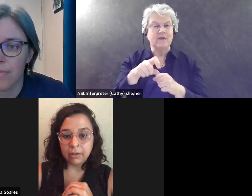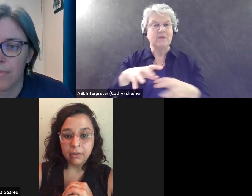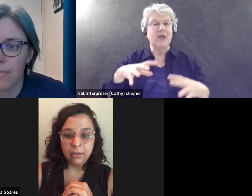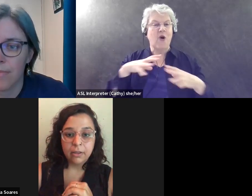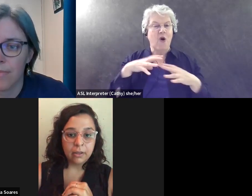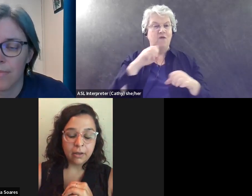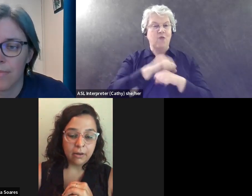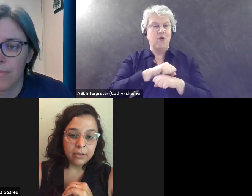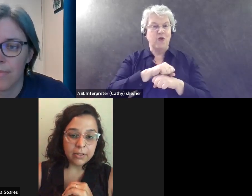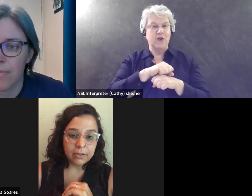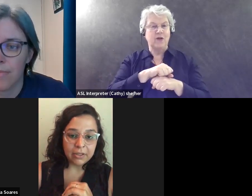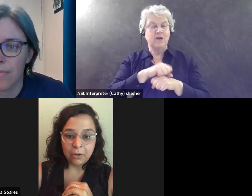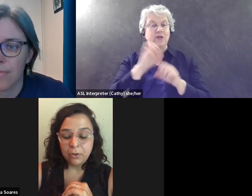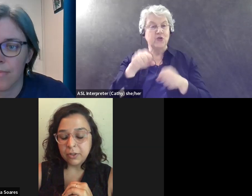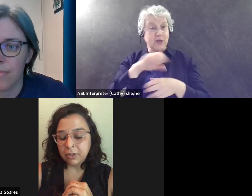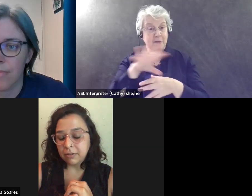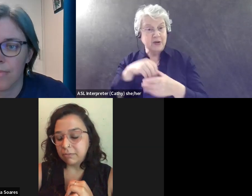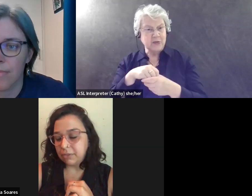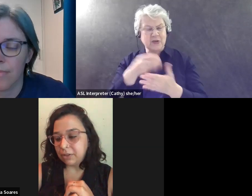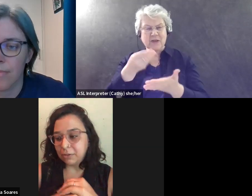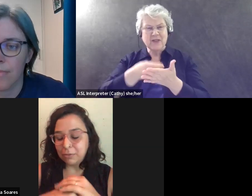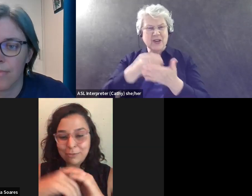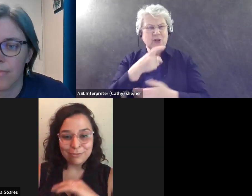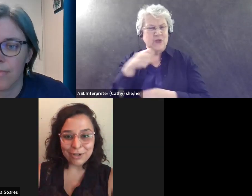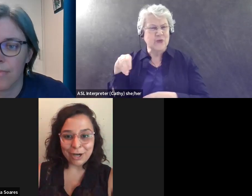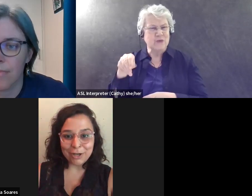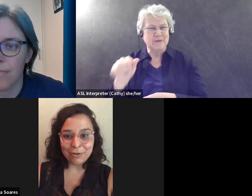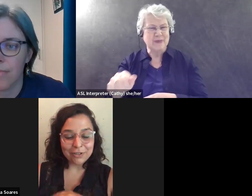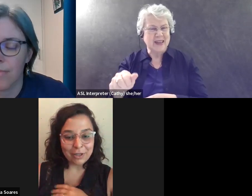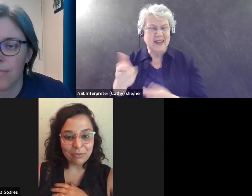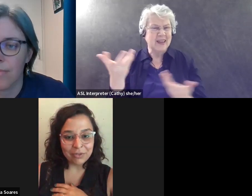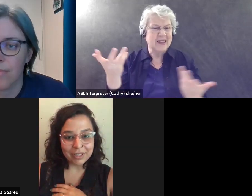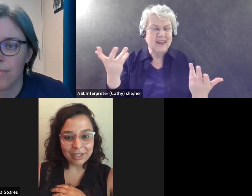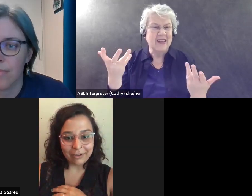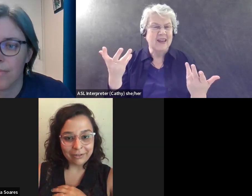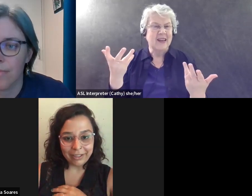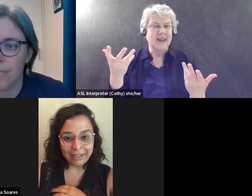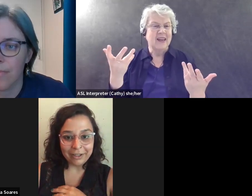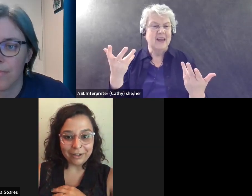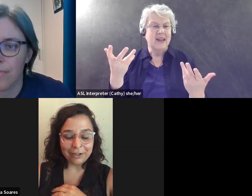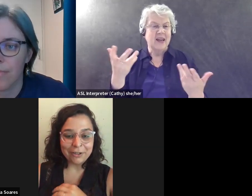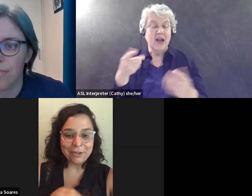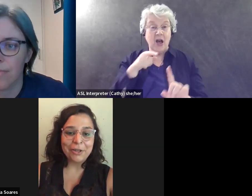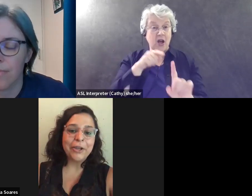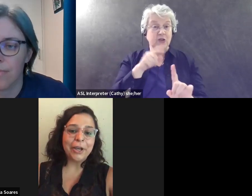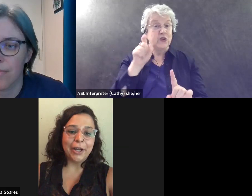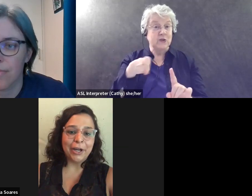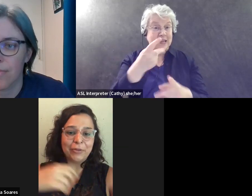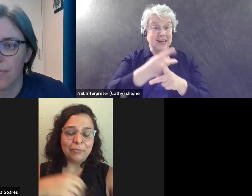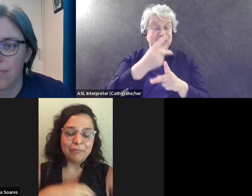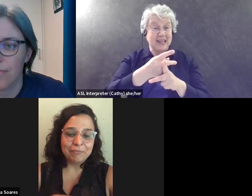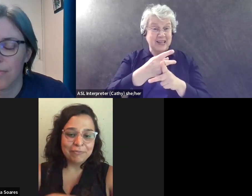be there? Uh, all those things. So who's going to, you know, are you someone's caretaker? Um,